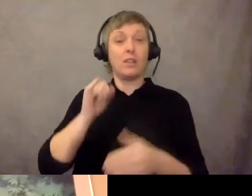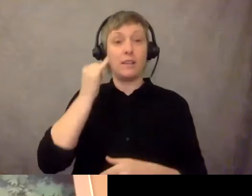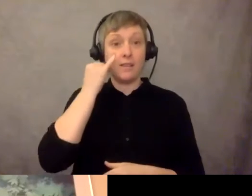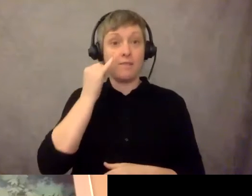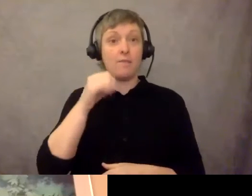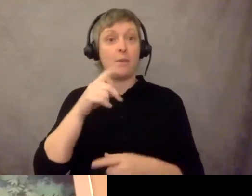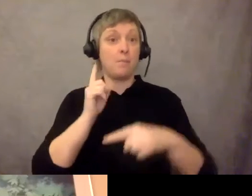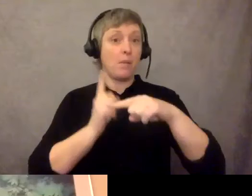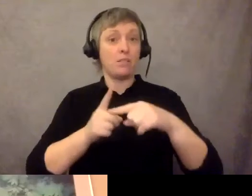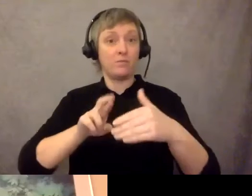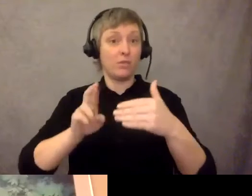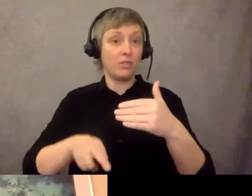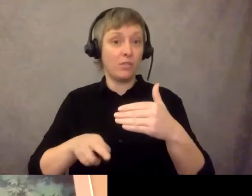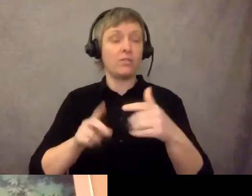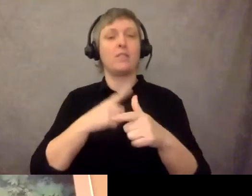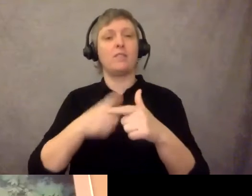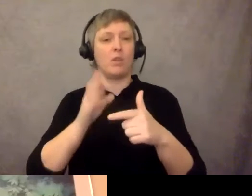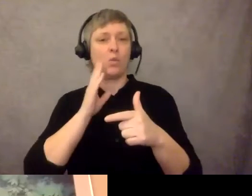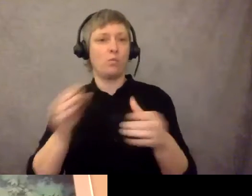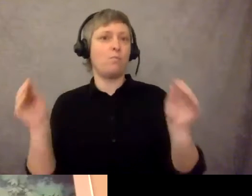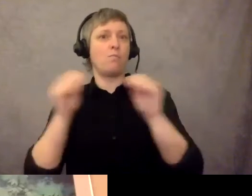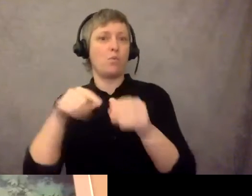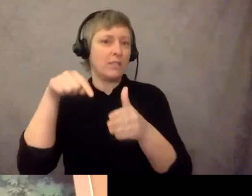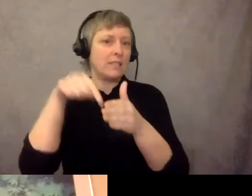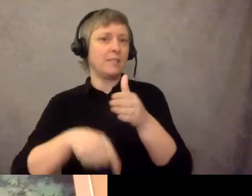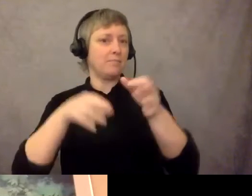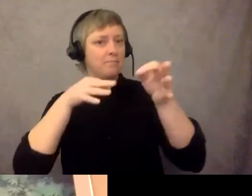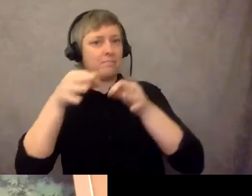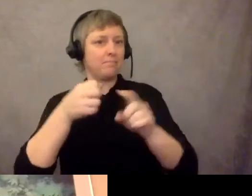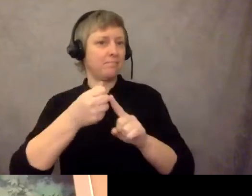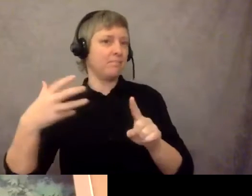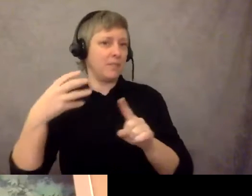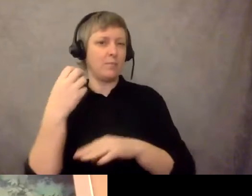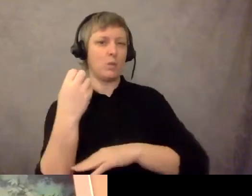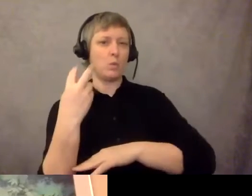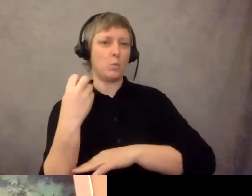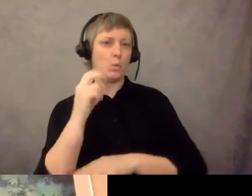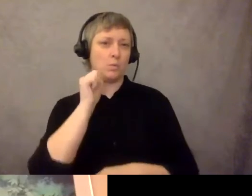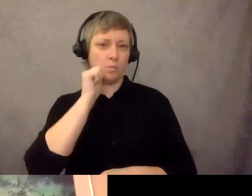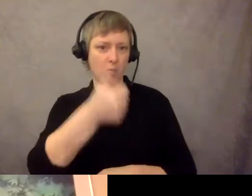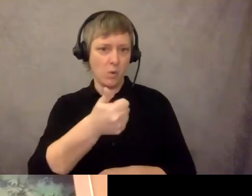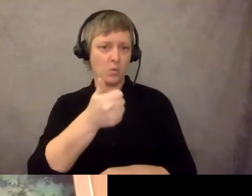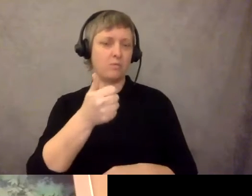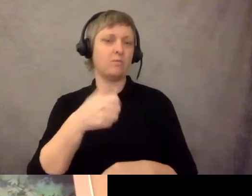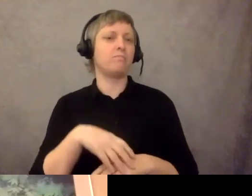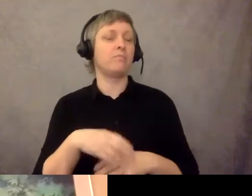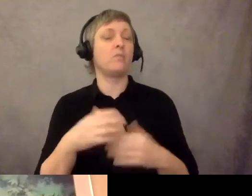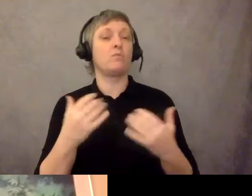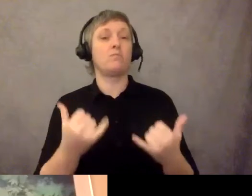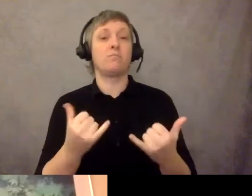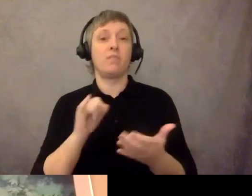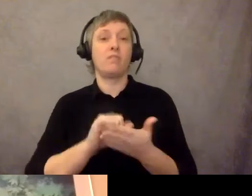detail tomorrow at at the Portland building. So I think that's all I have right now. Carrie, if there are questions, we'll take a shot at.